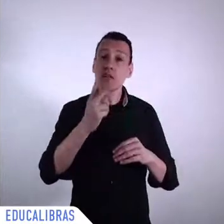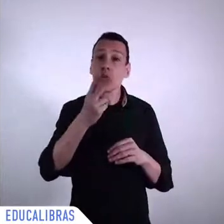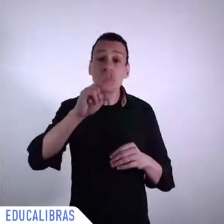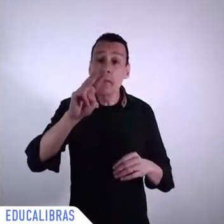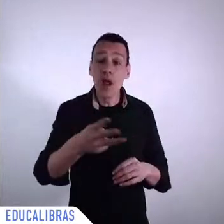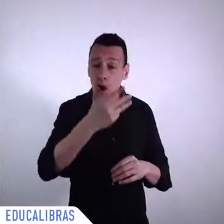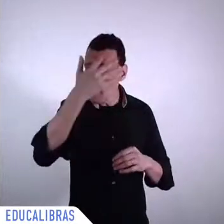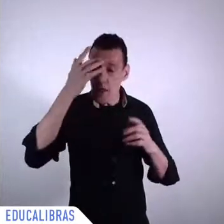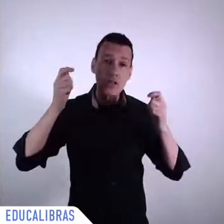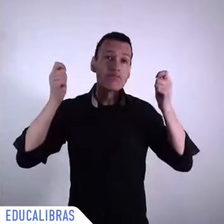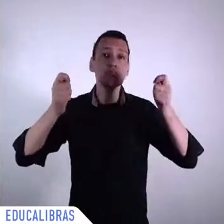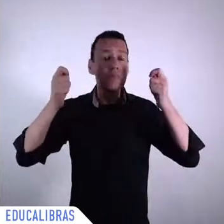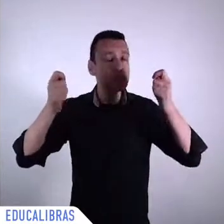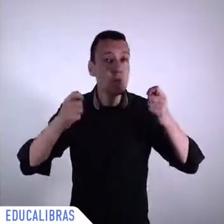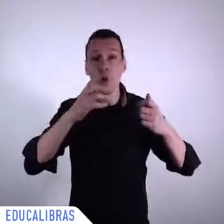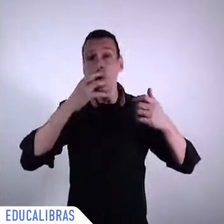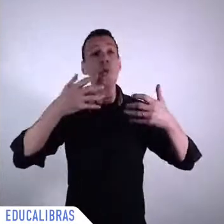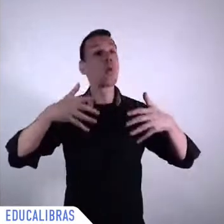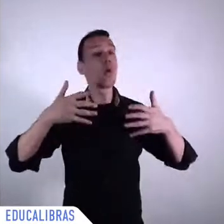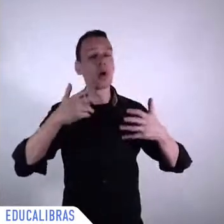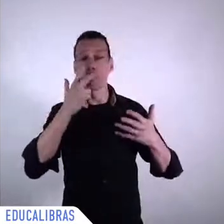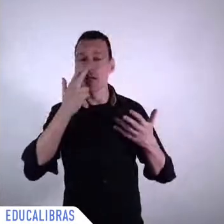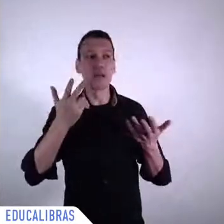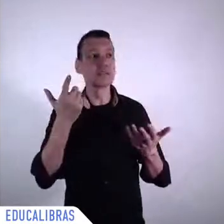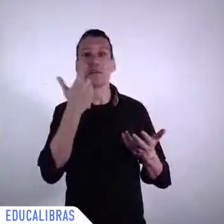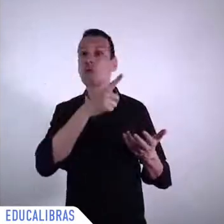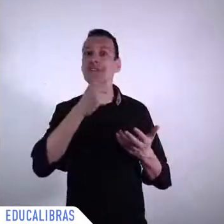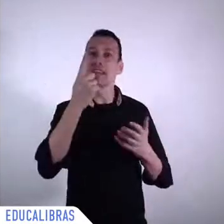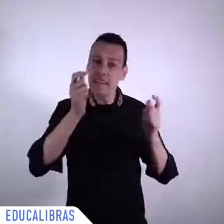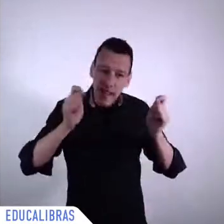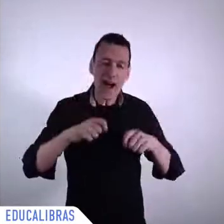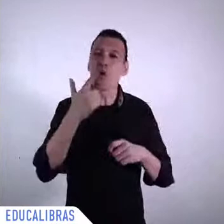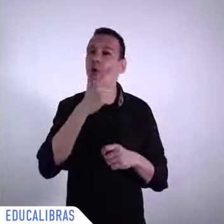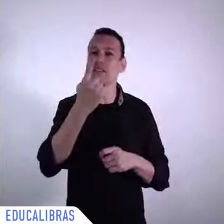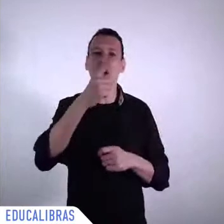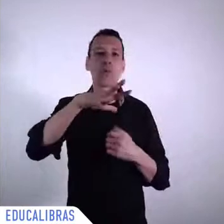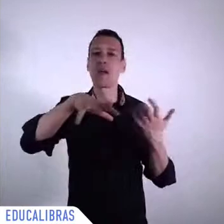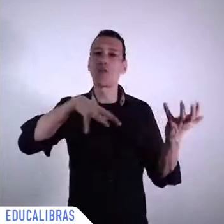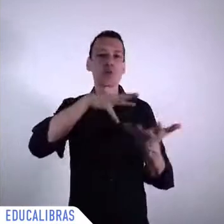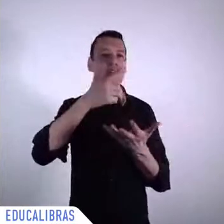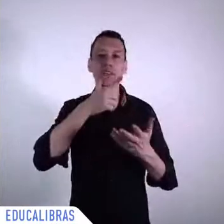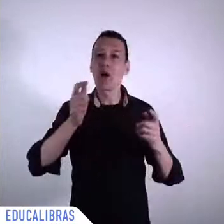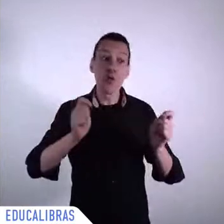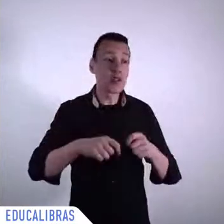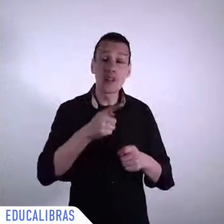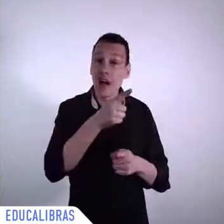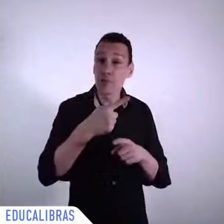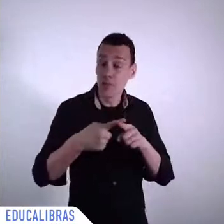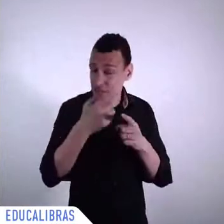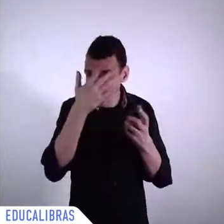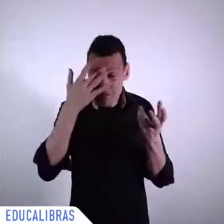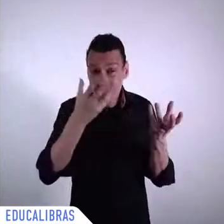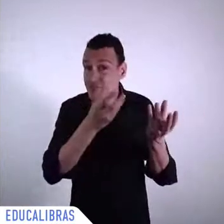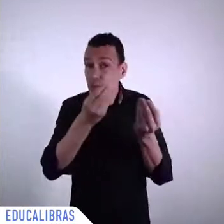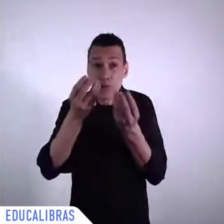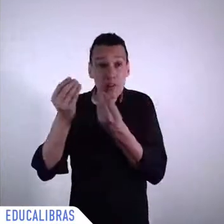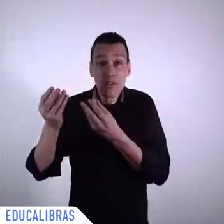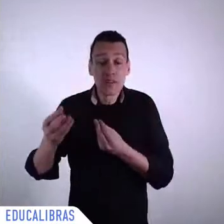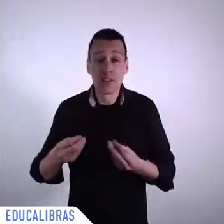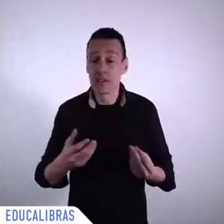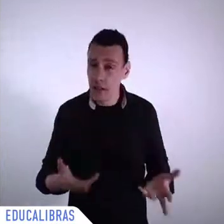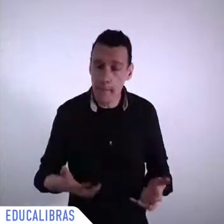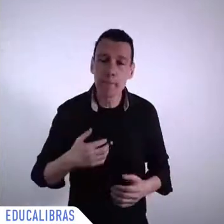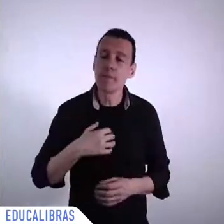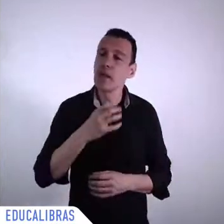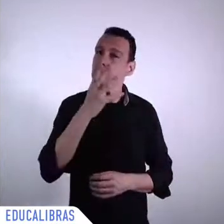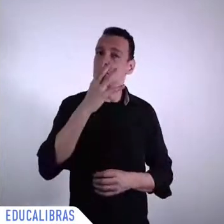best possible way, I mean, with the government working against, and so on, and we know we're going to have a plebiscite, referendum, I don't know how